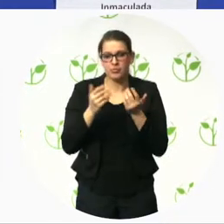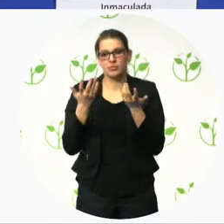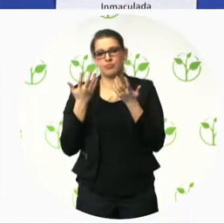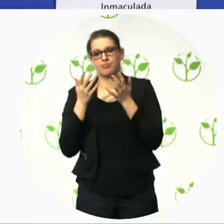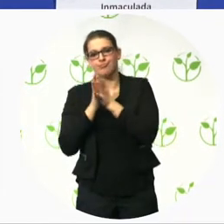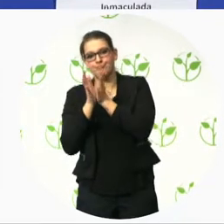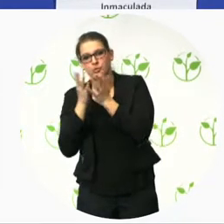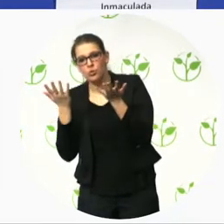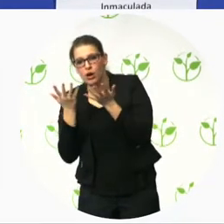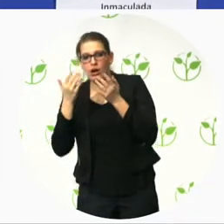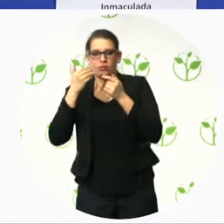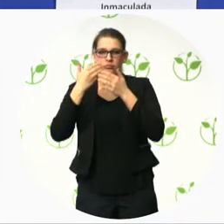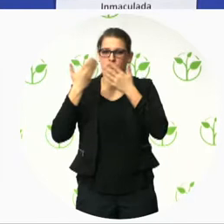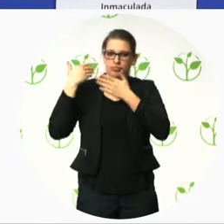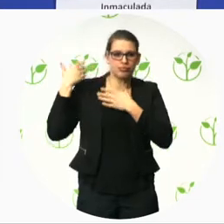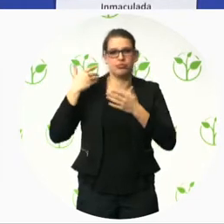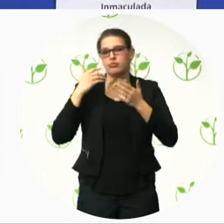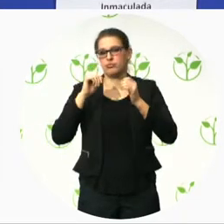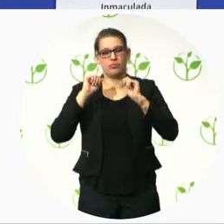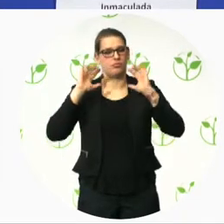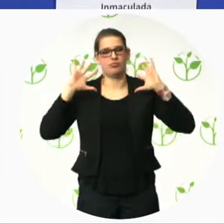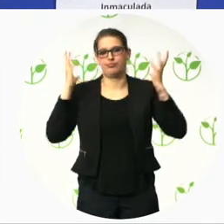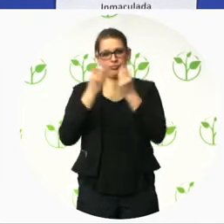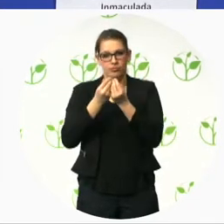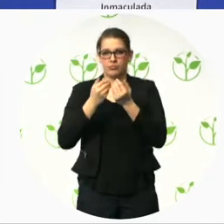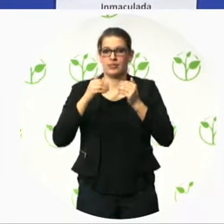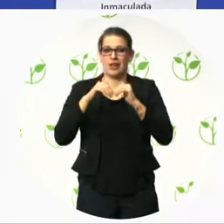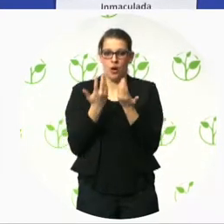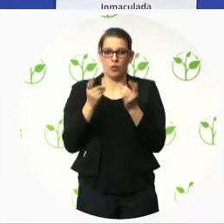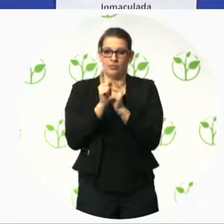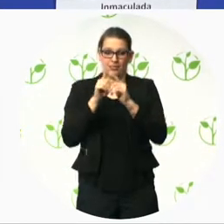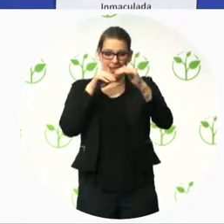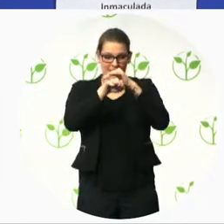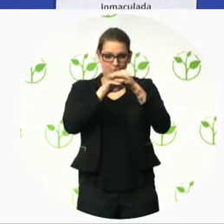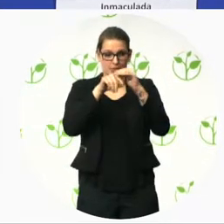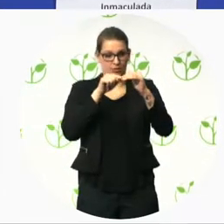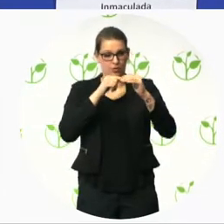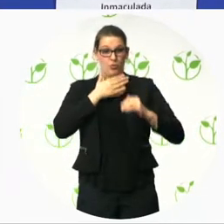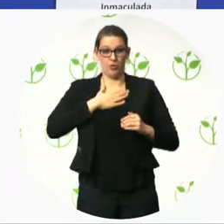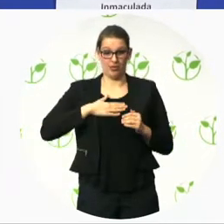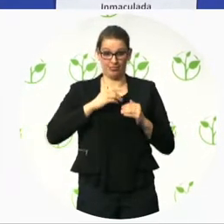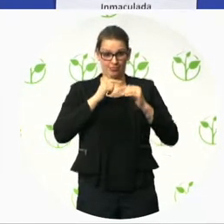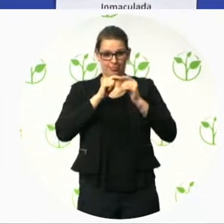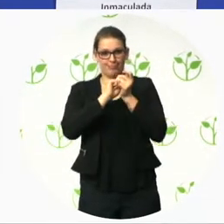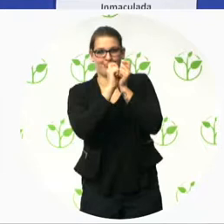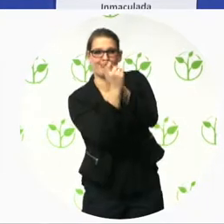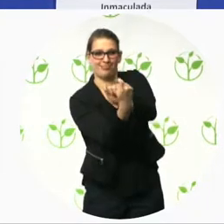implementation. I think that it is very important to